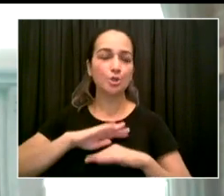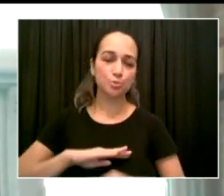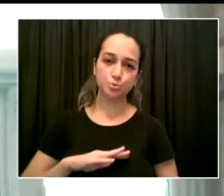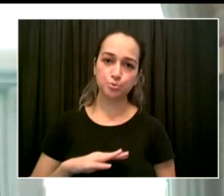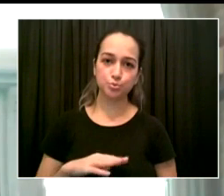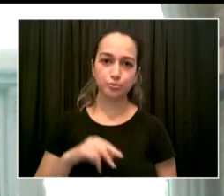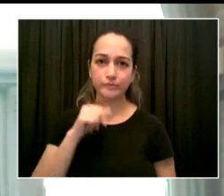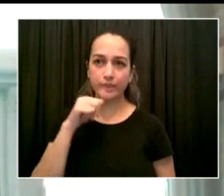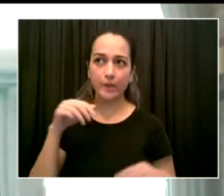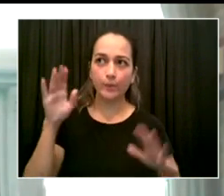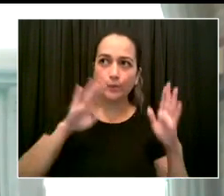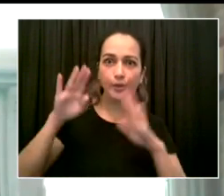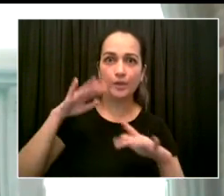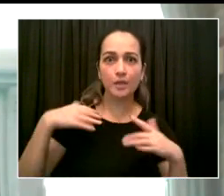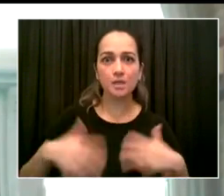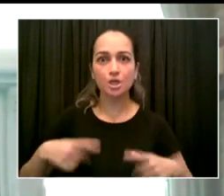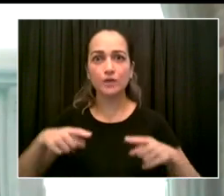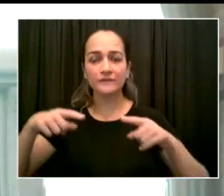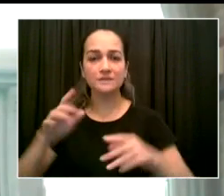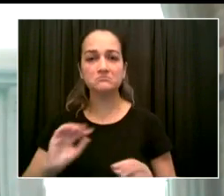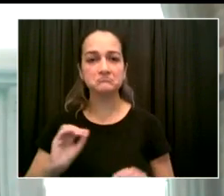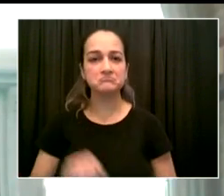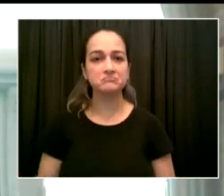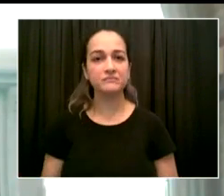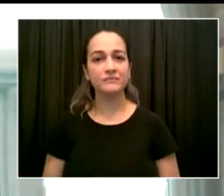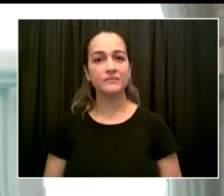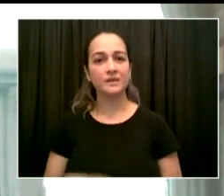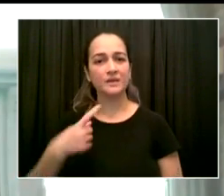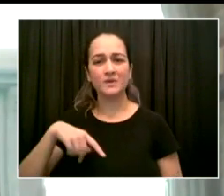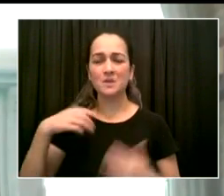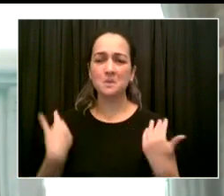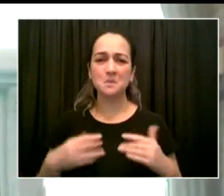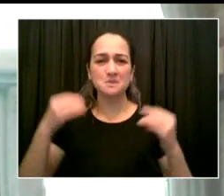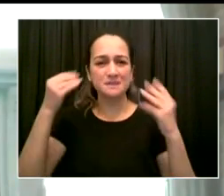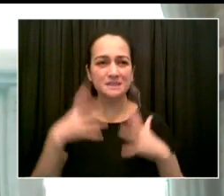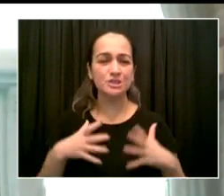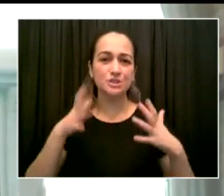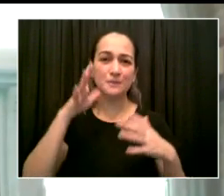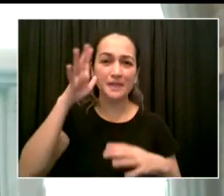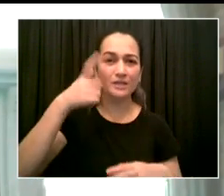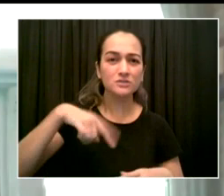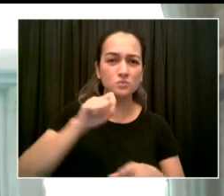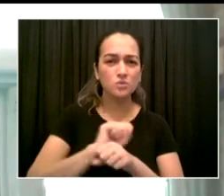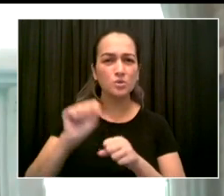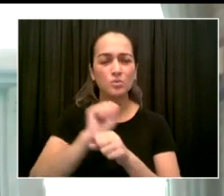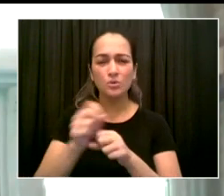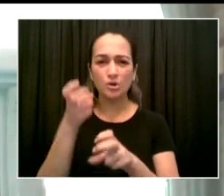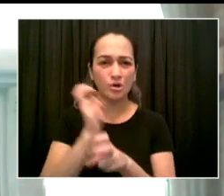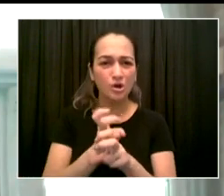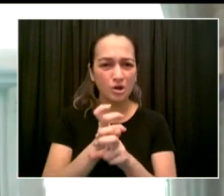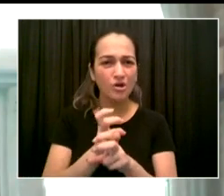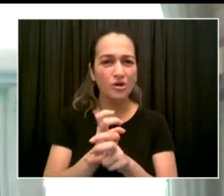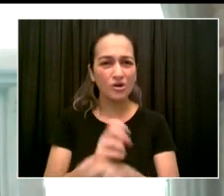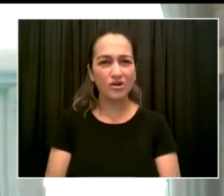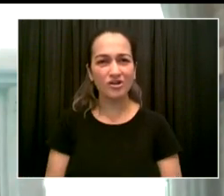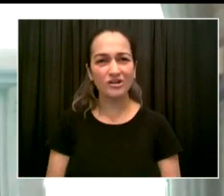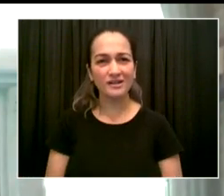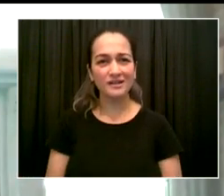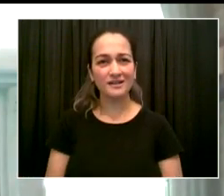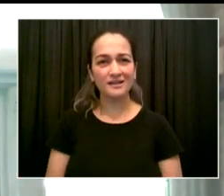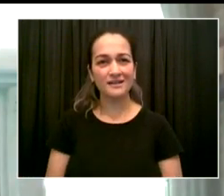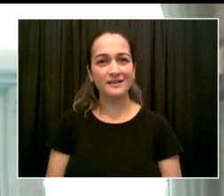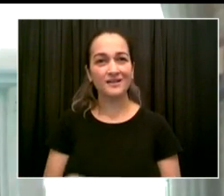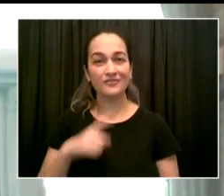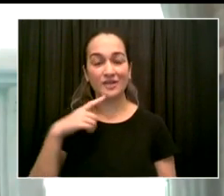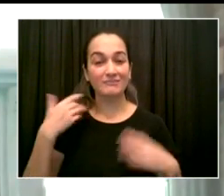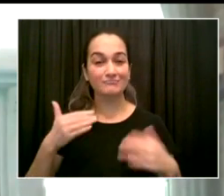school system is hard at work preparing our schools for a safe opening and a joyous homecoming for every student. I want to personally